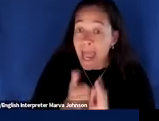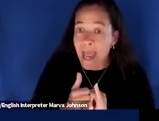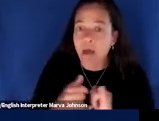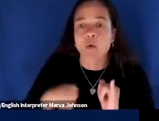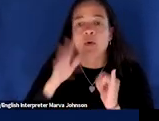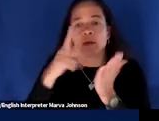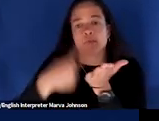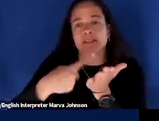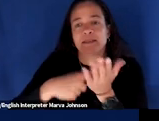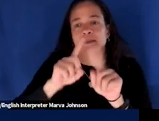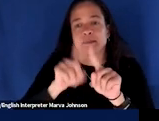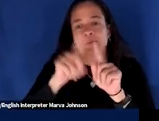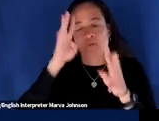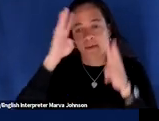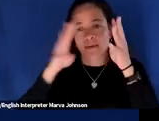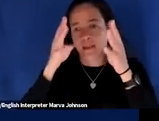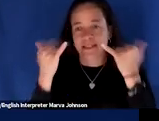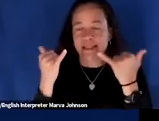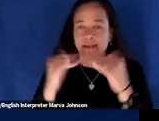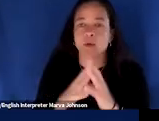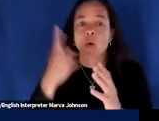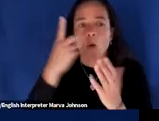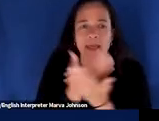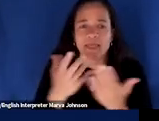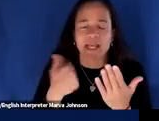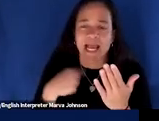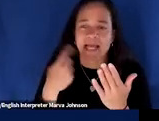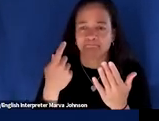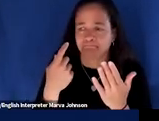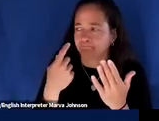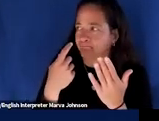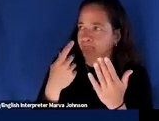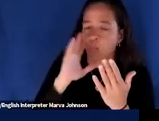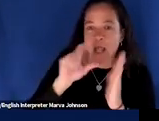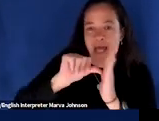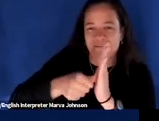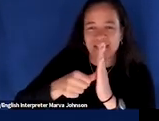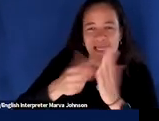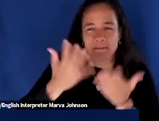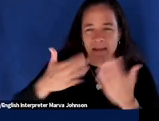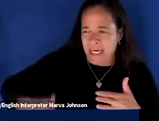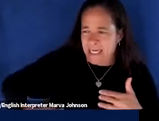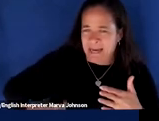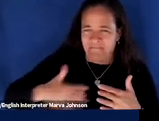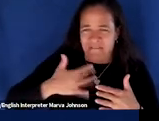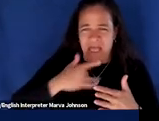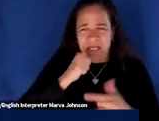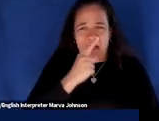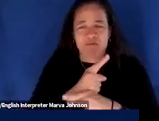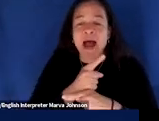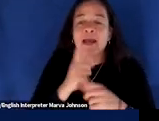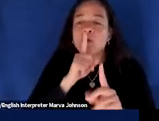i like to really press on and again that might seem a little counterintuitive is to focus on actions and not